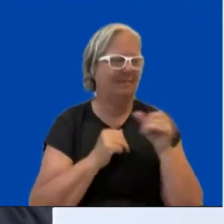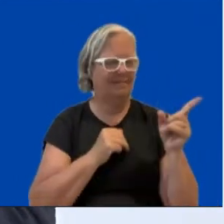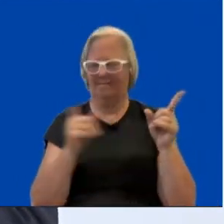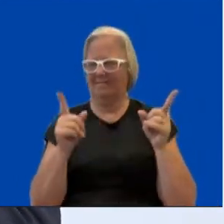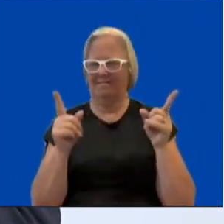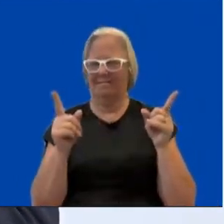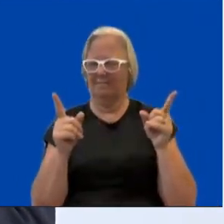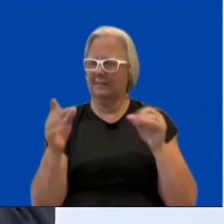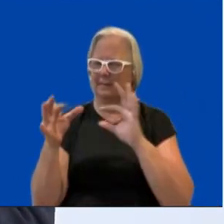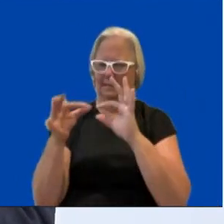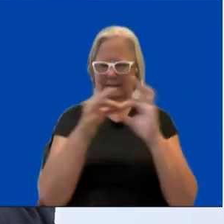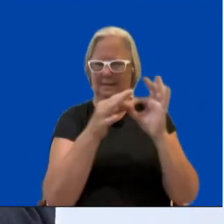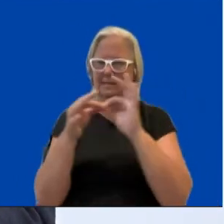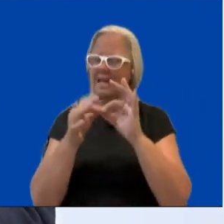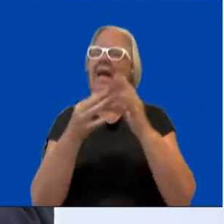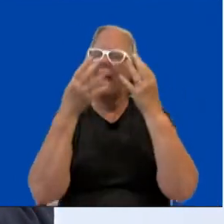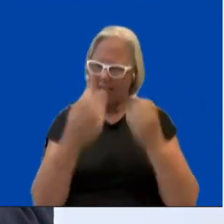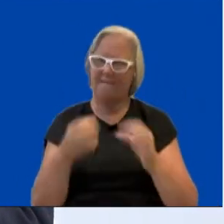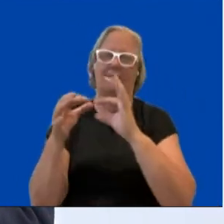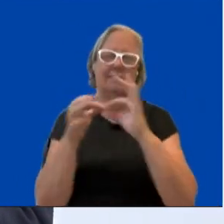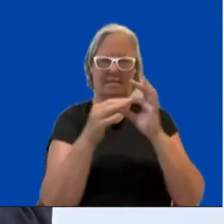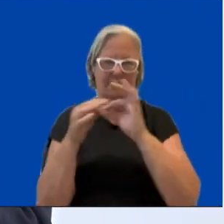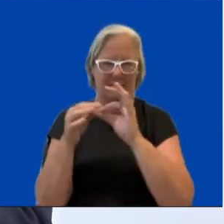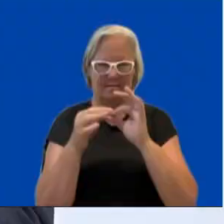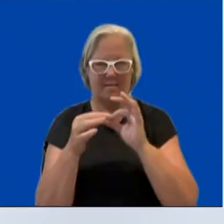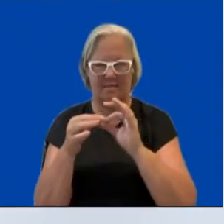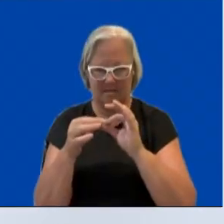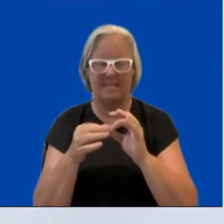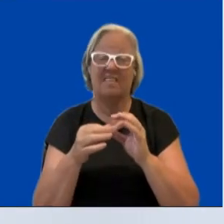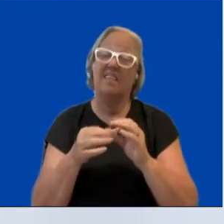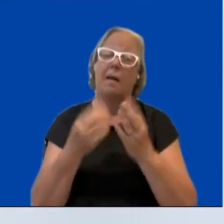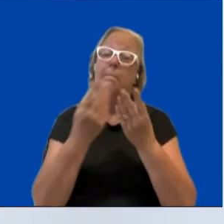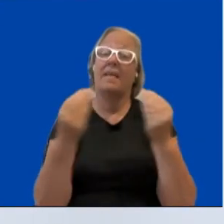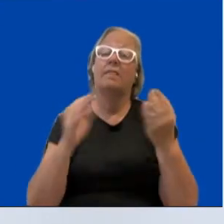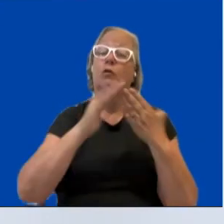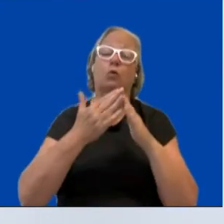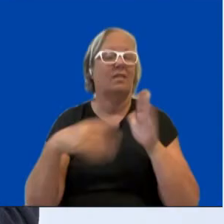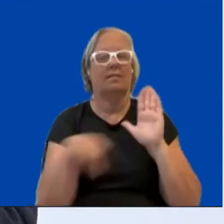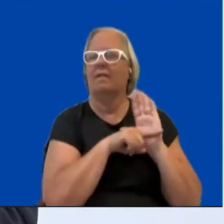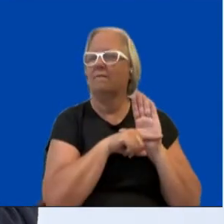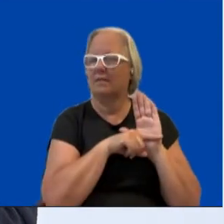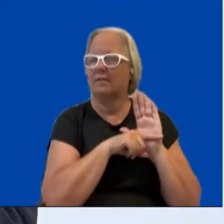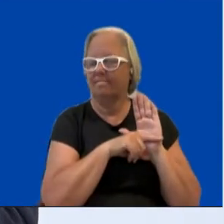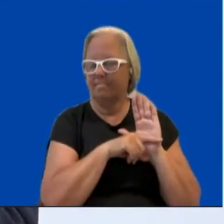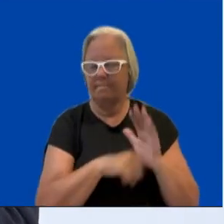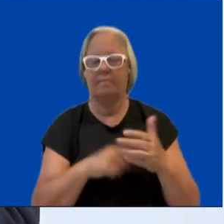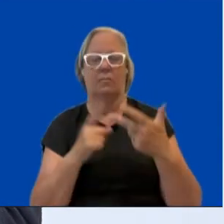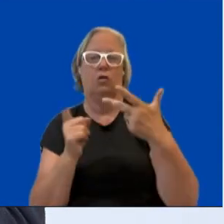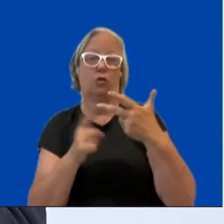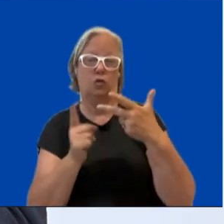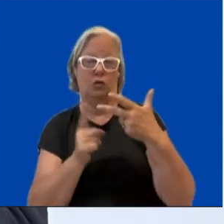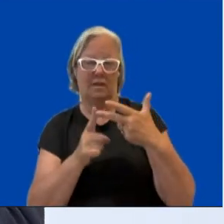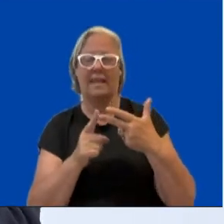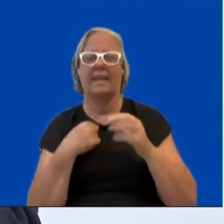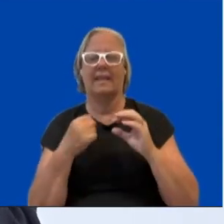interacting with each other and creating, unfortunately, negative results for our communities. The third one, I think, is, and I joined, it's around if we're